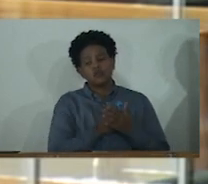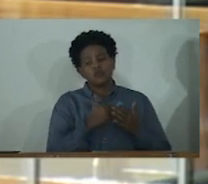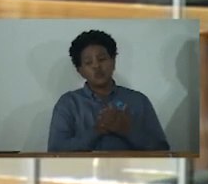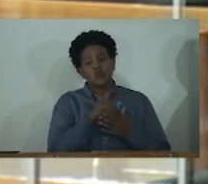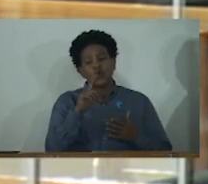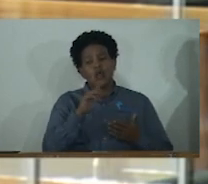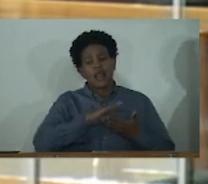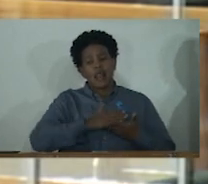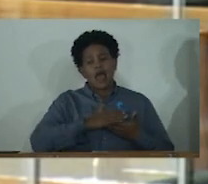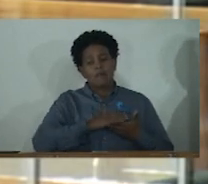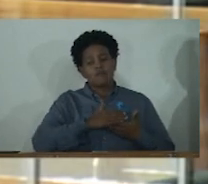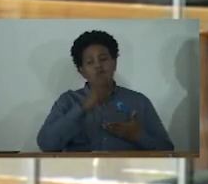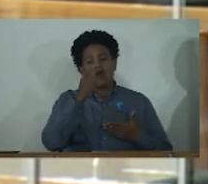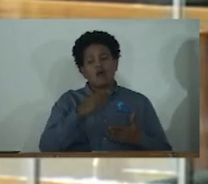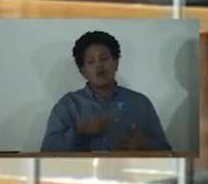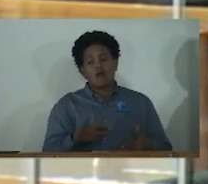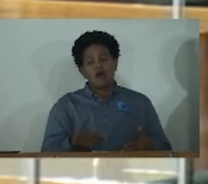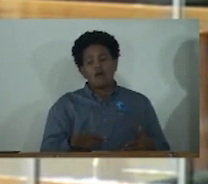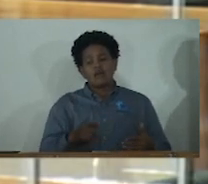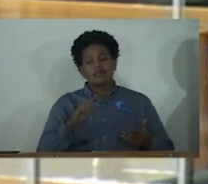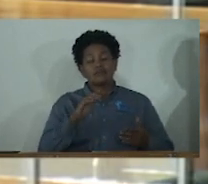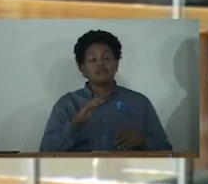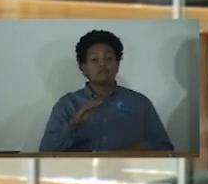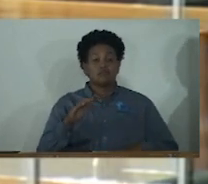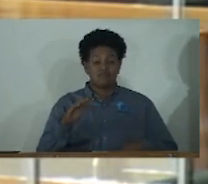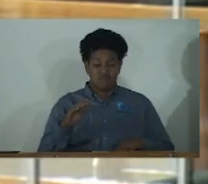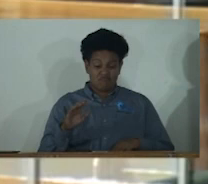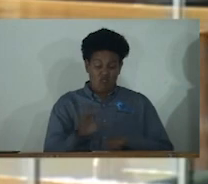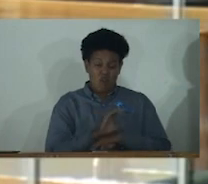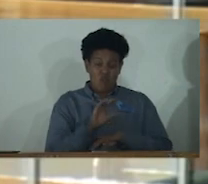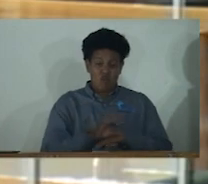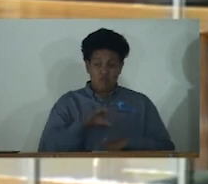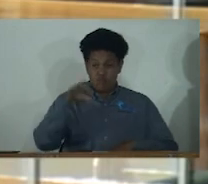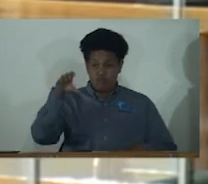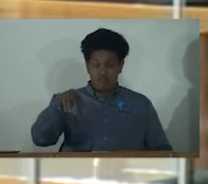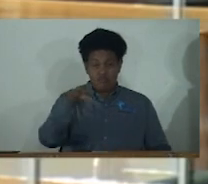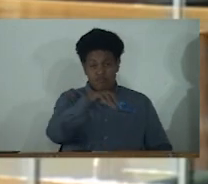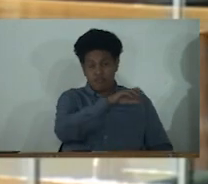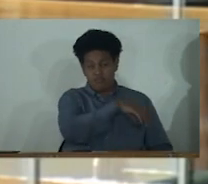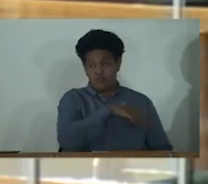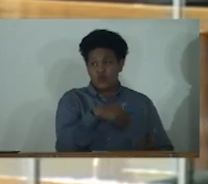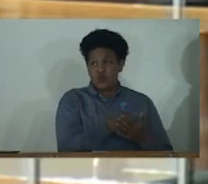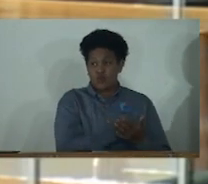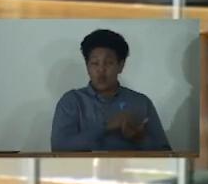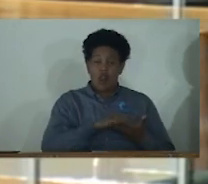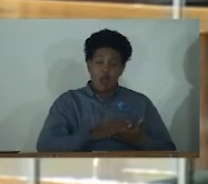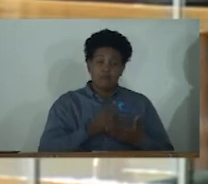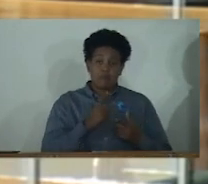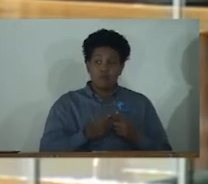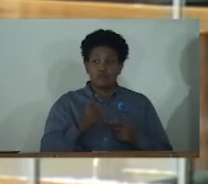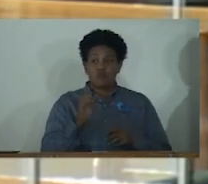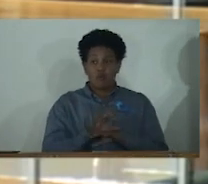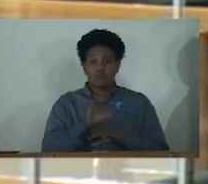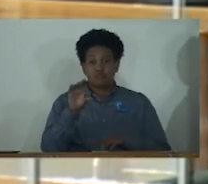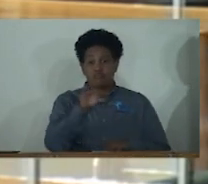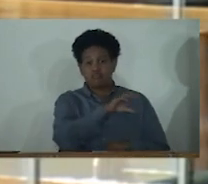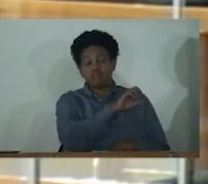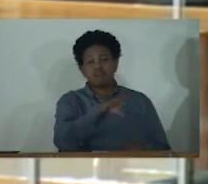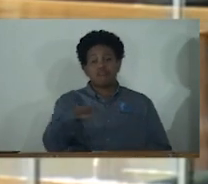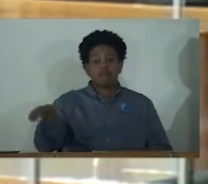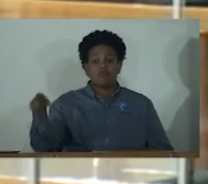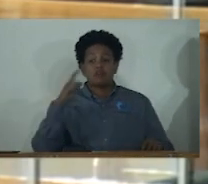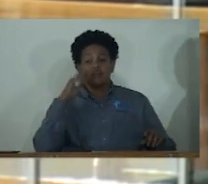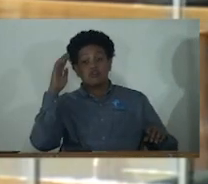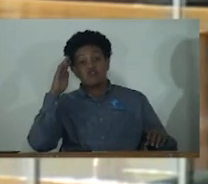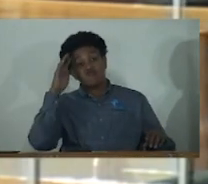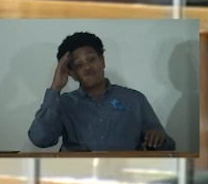achieved most of the targets set in its first year of operation. The Attorney General says despite the pandemic, a total of 306 new accident